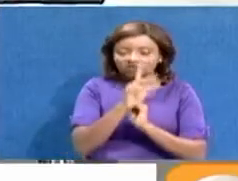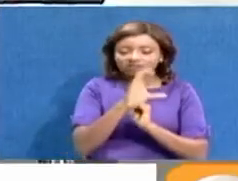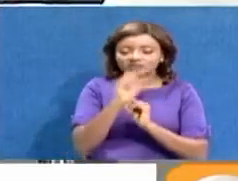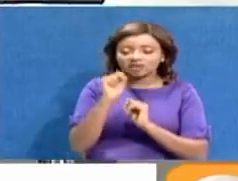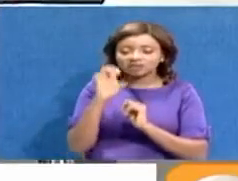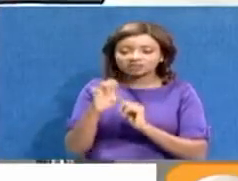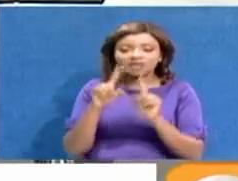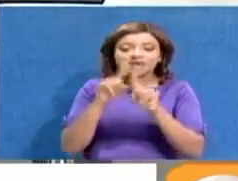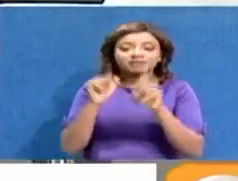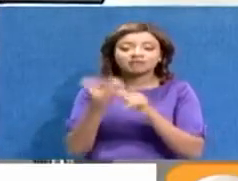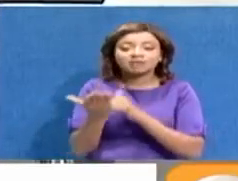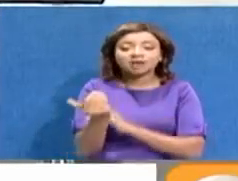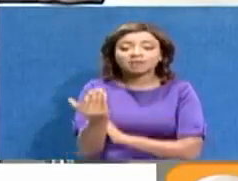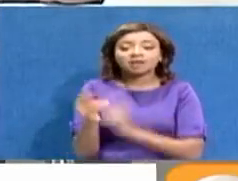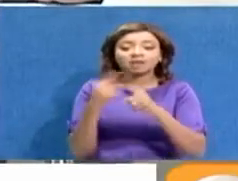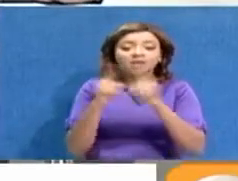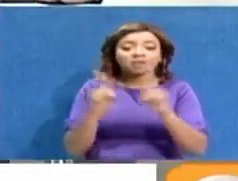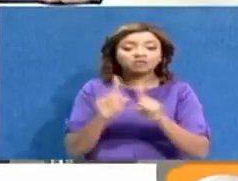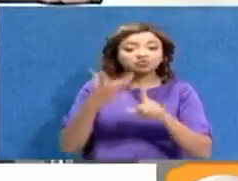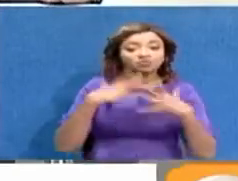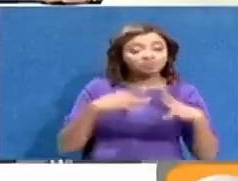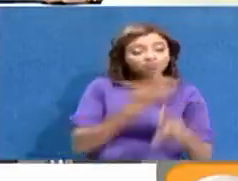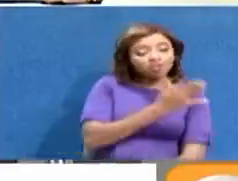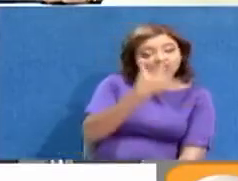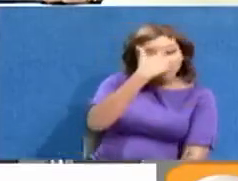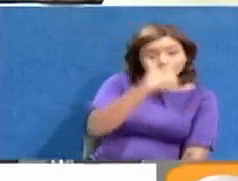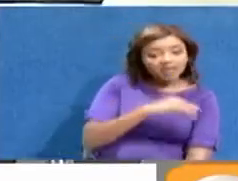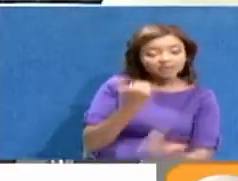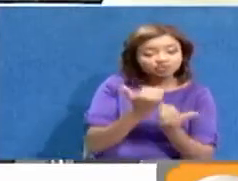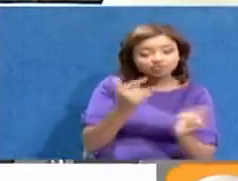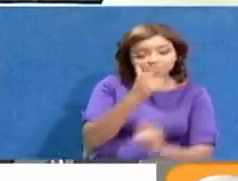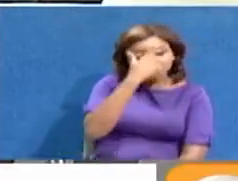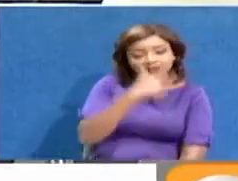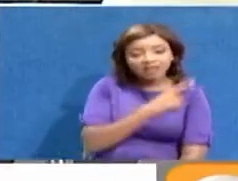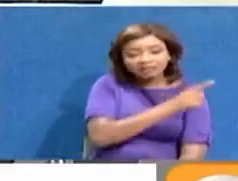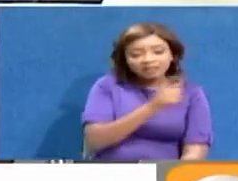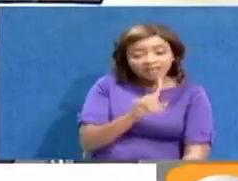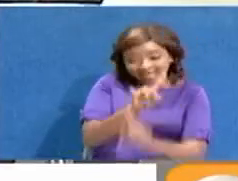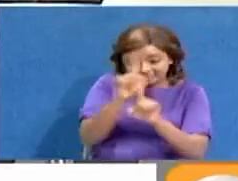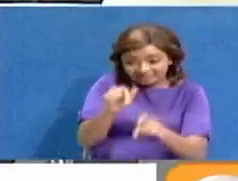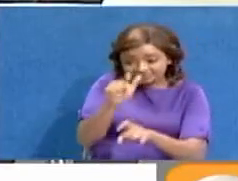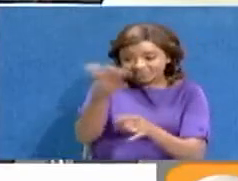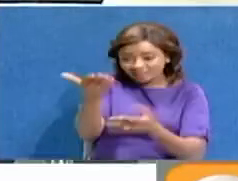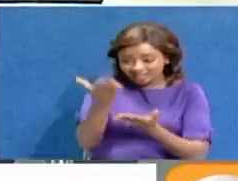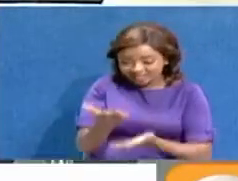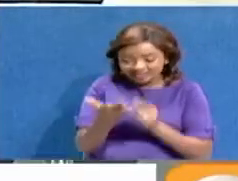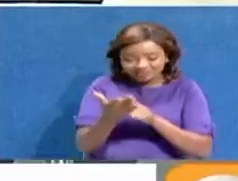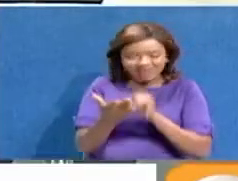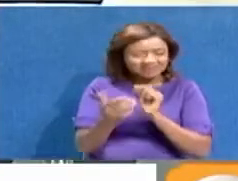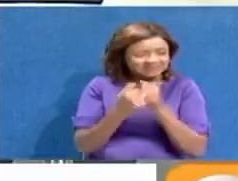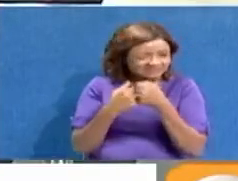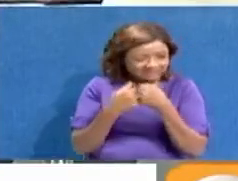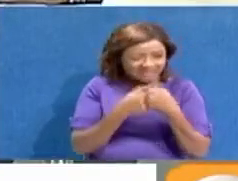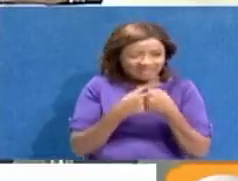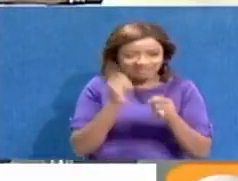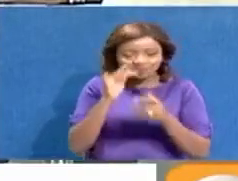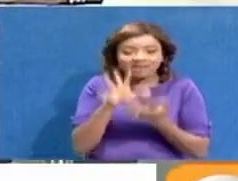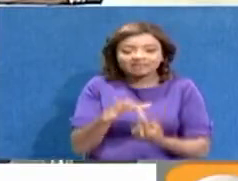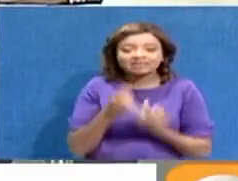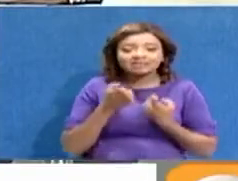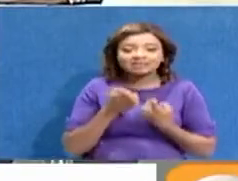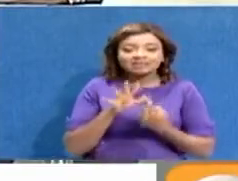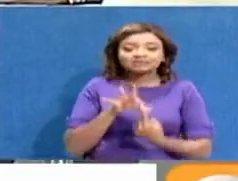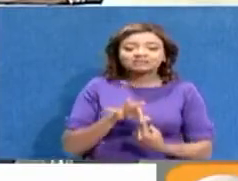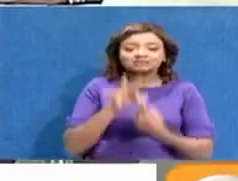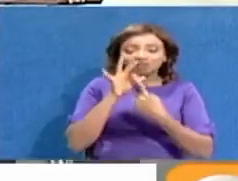days that are coming. But for the visually impaired, examinations come with extra challenges and they require special modifications to enable